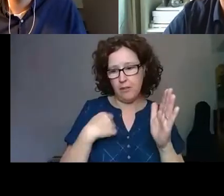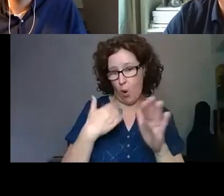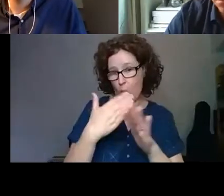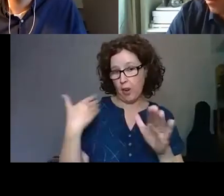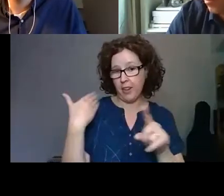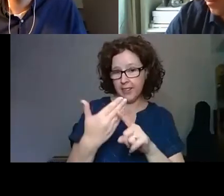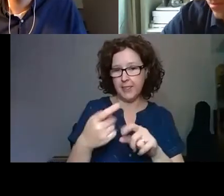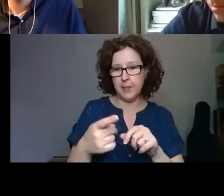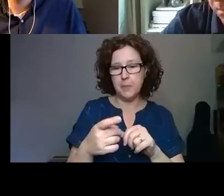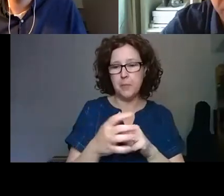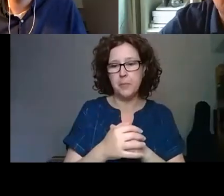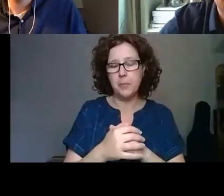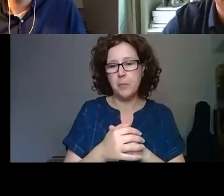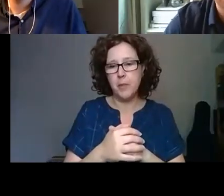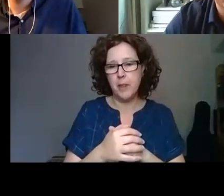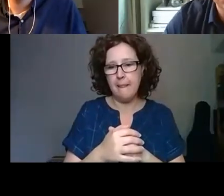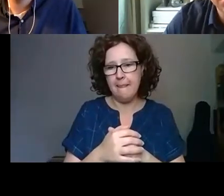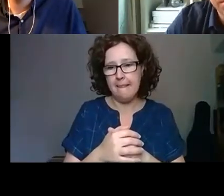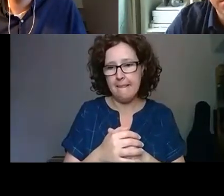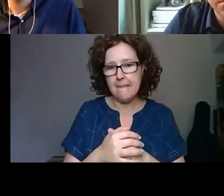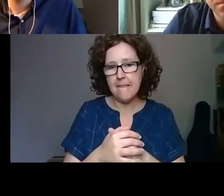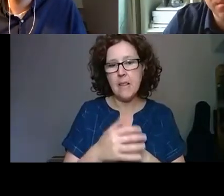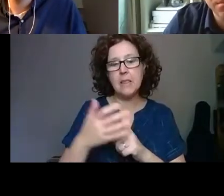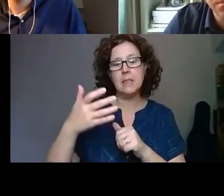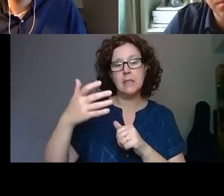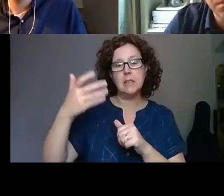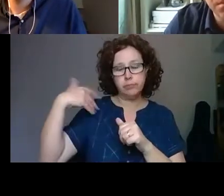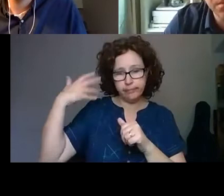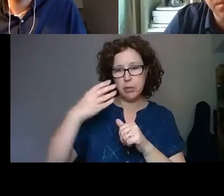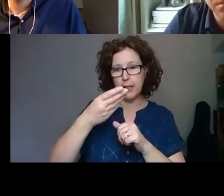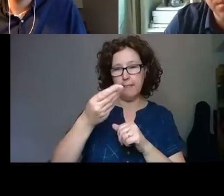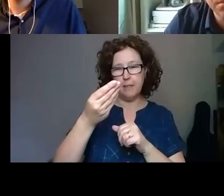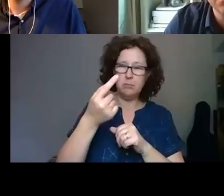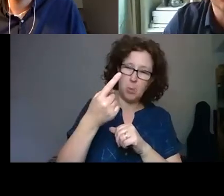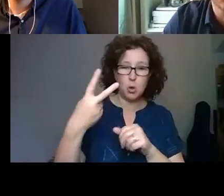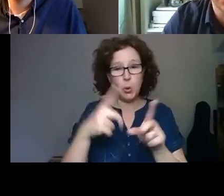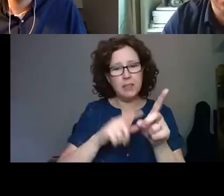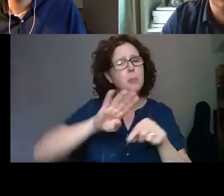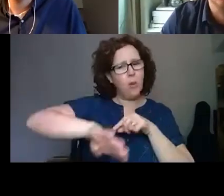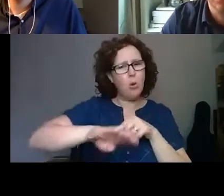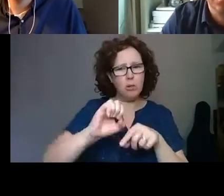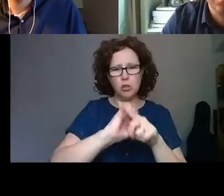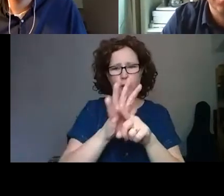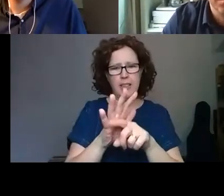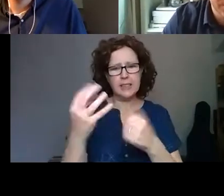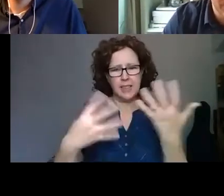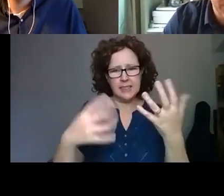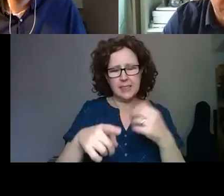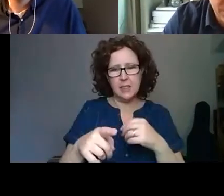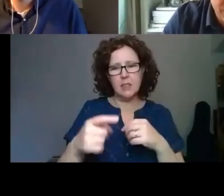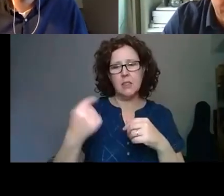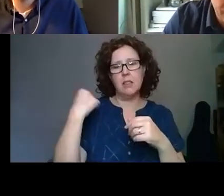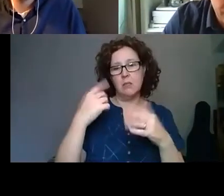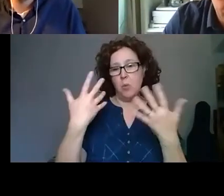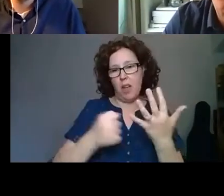we've been doing, like in the, in the past kind of couple of years and before COVID, we had a